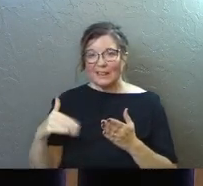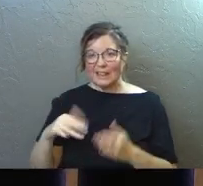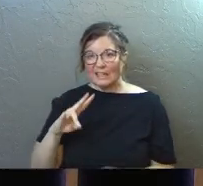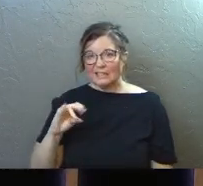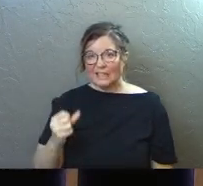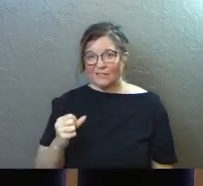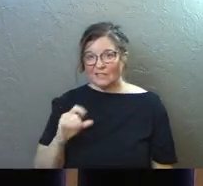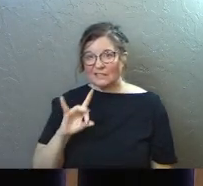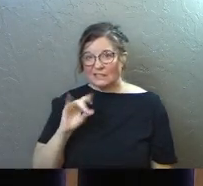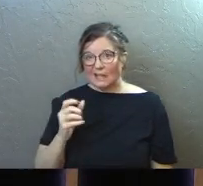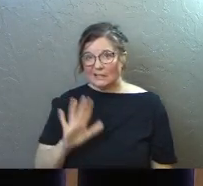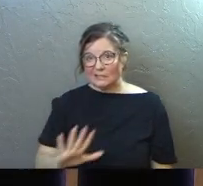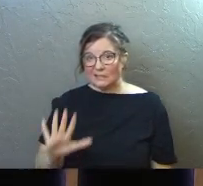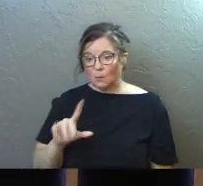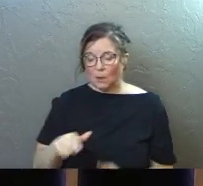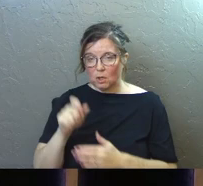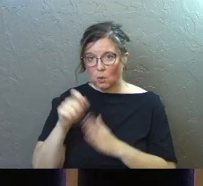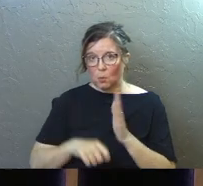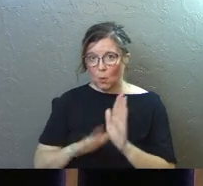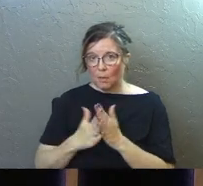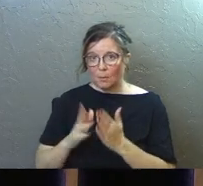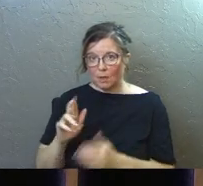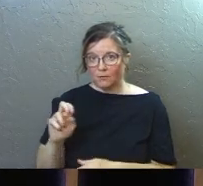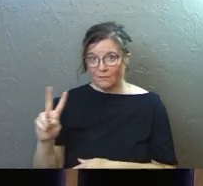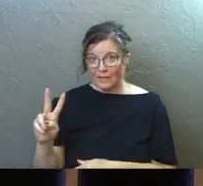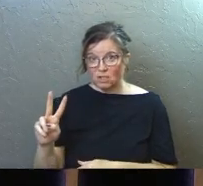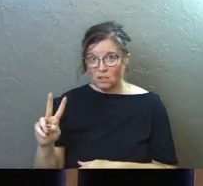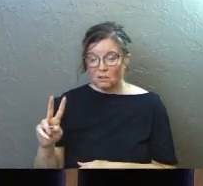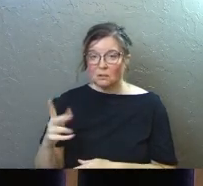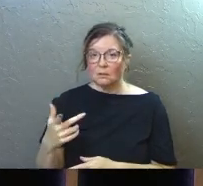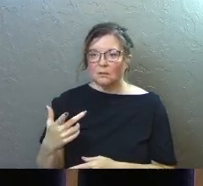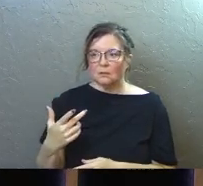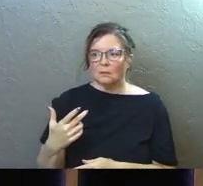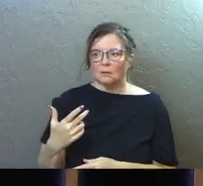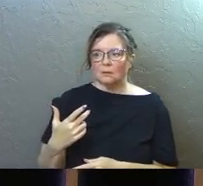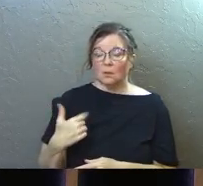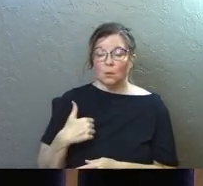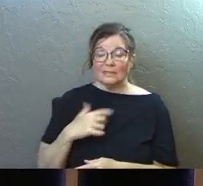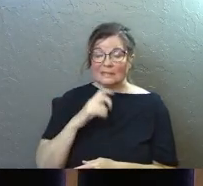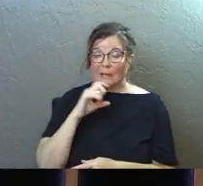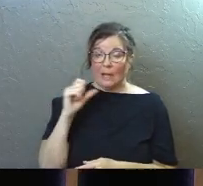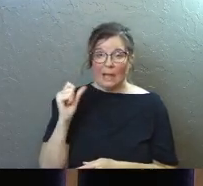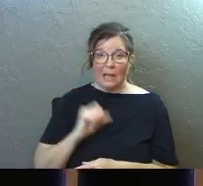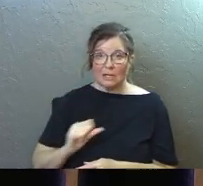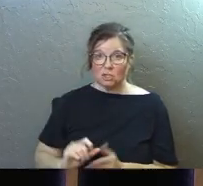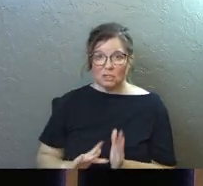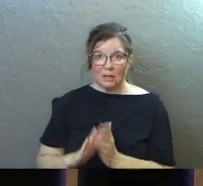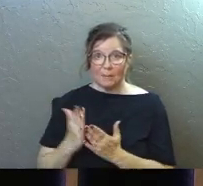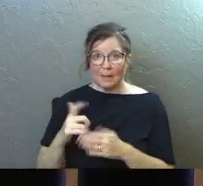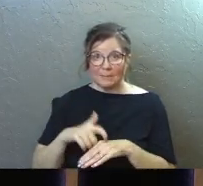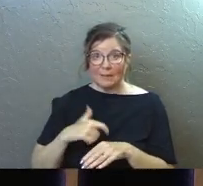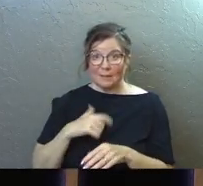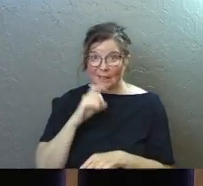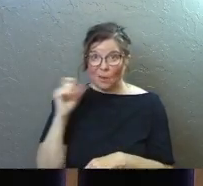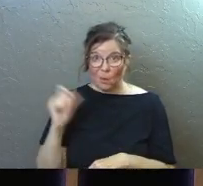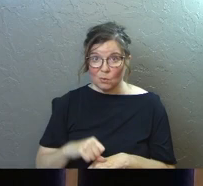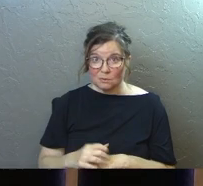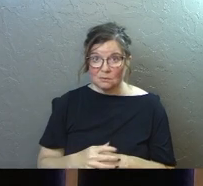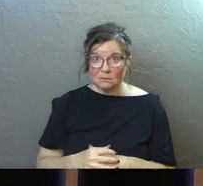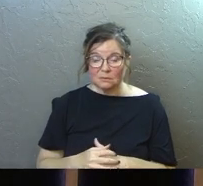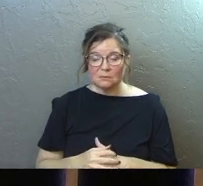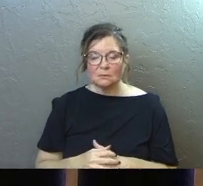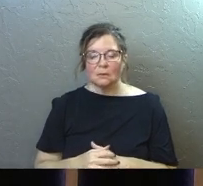late 70s or early 80s when he wrote the book of Revelation, which is just, it's ancient in Bible times to be that old.